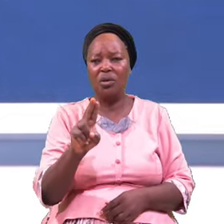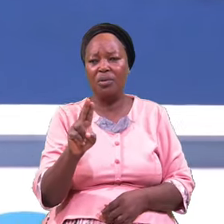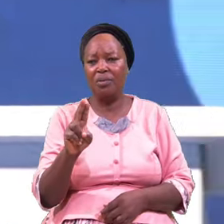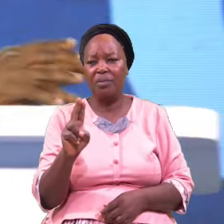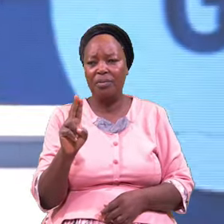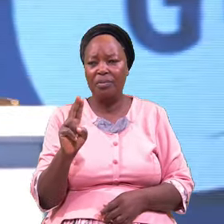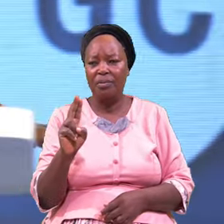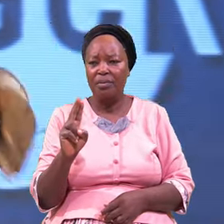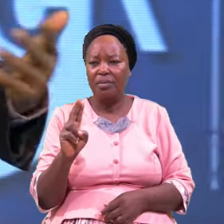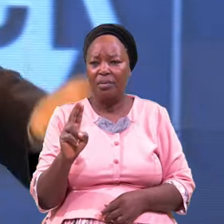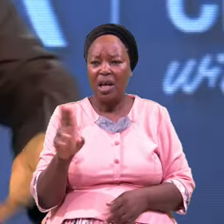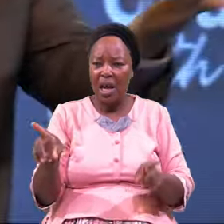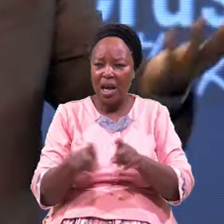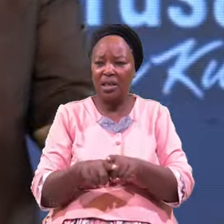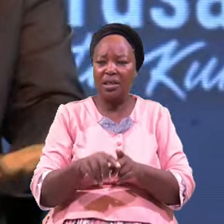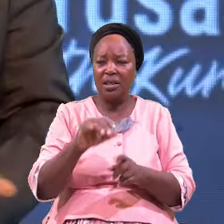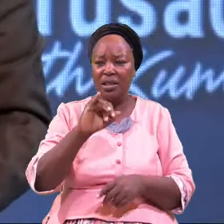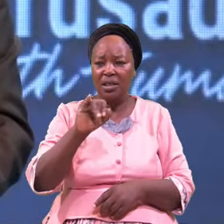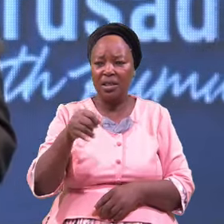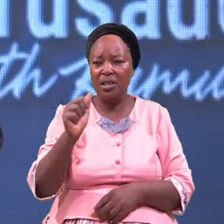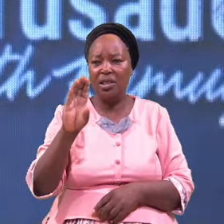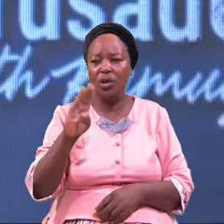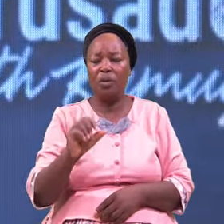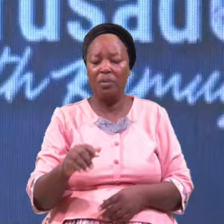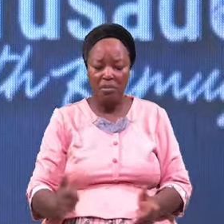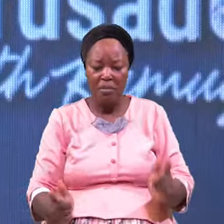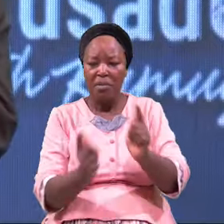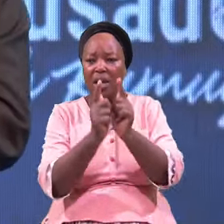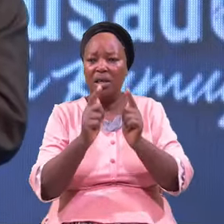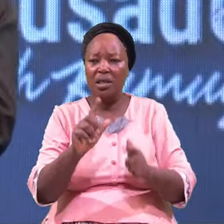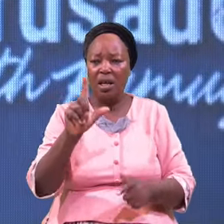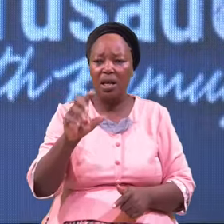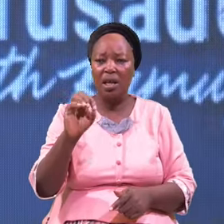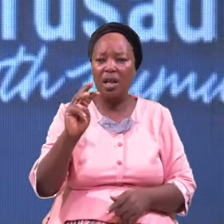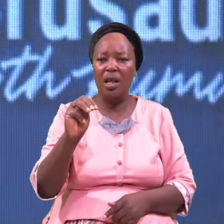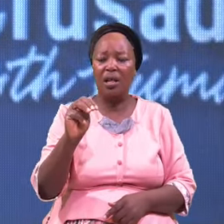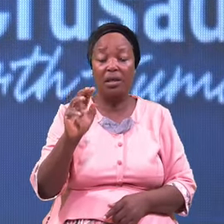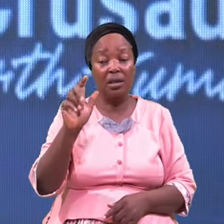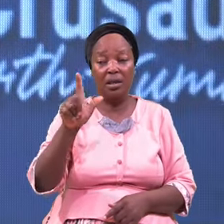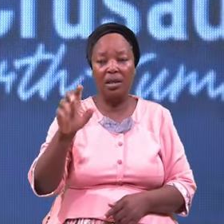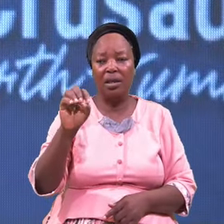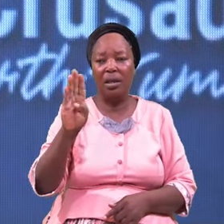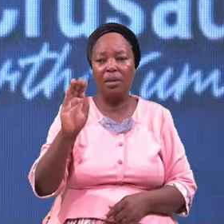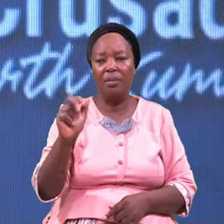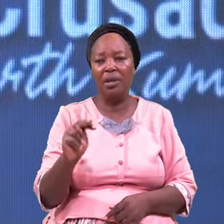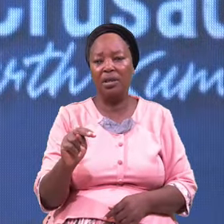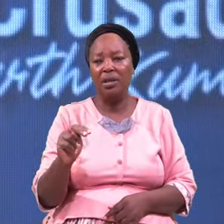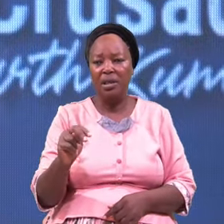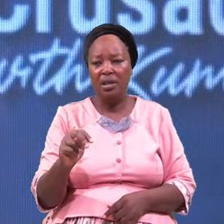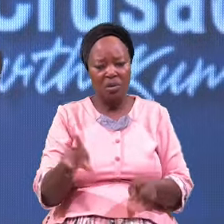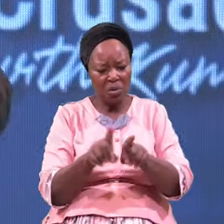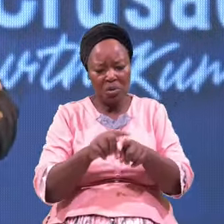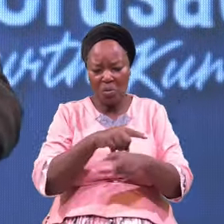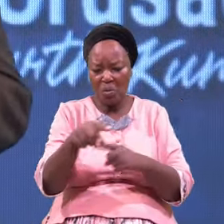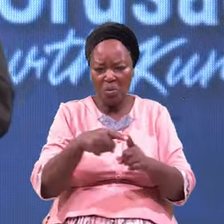At Jacob Encountered Laban Even When He Was A Kind